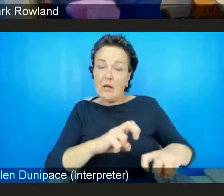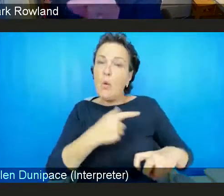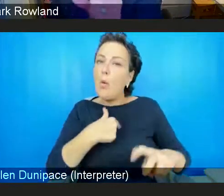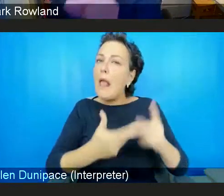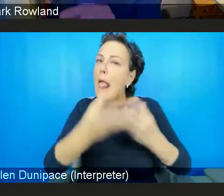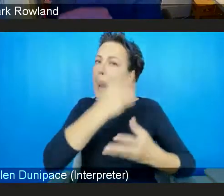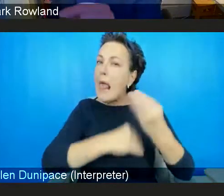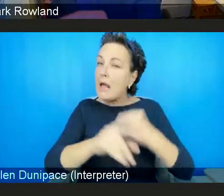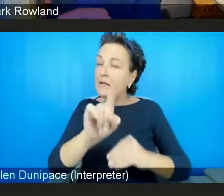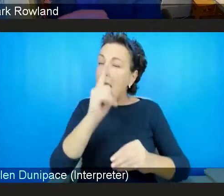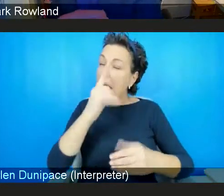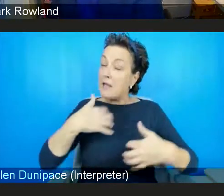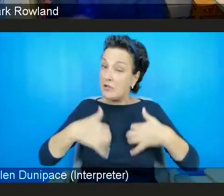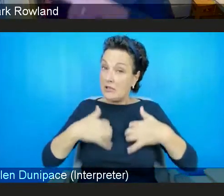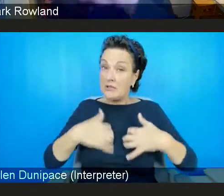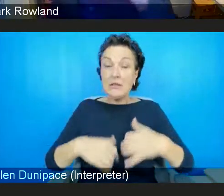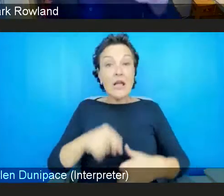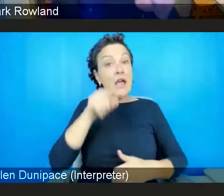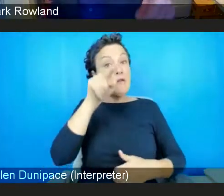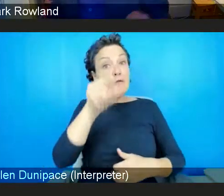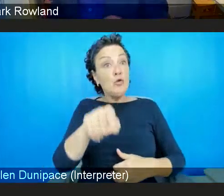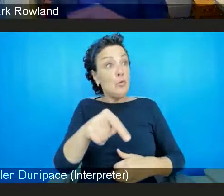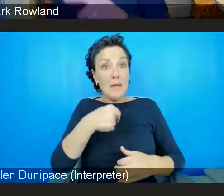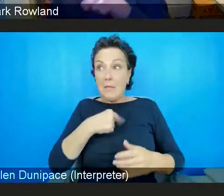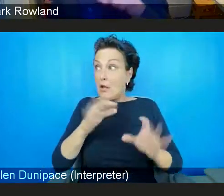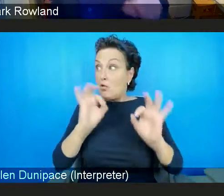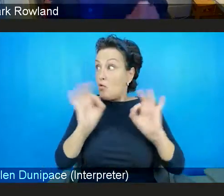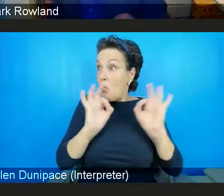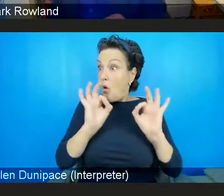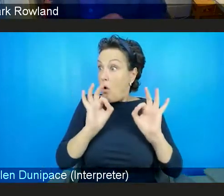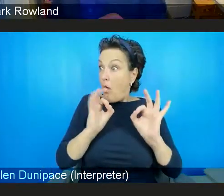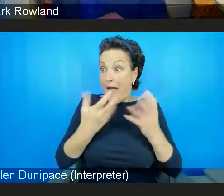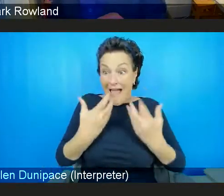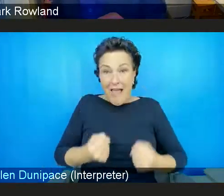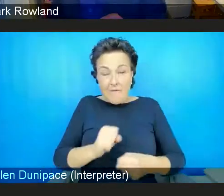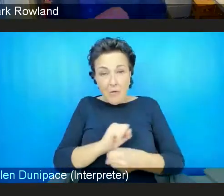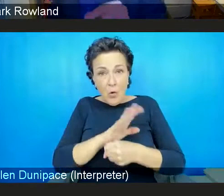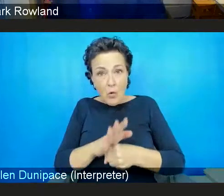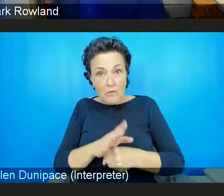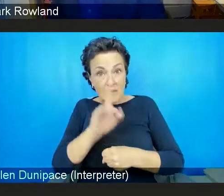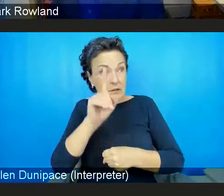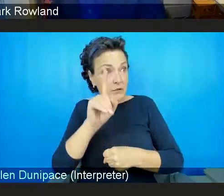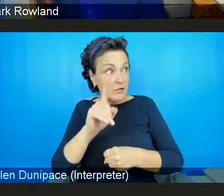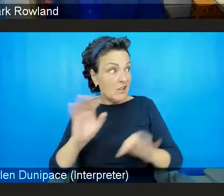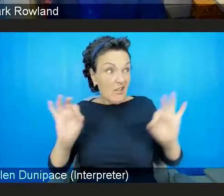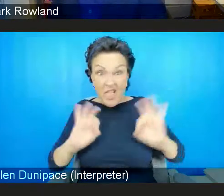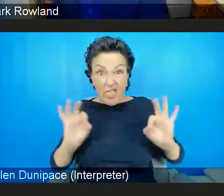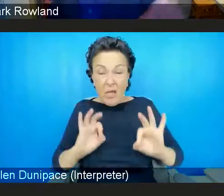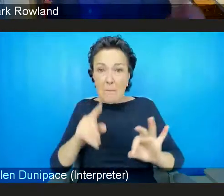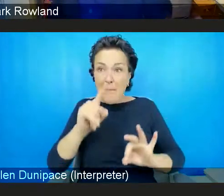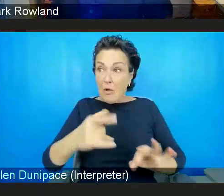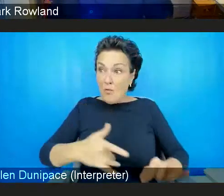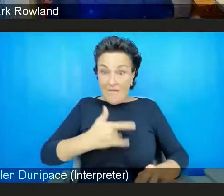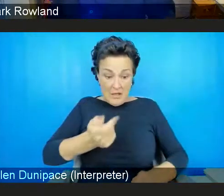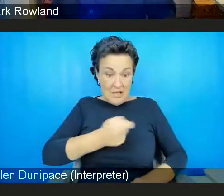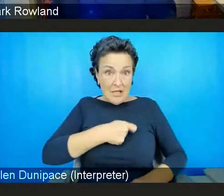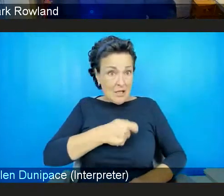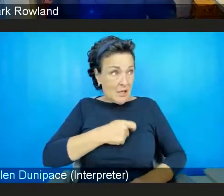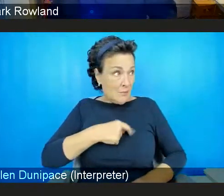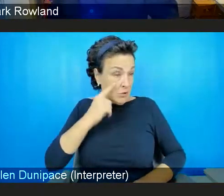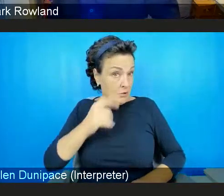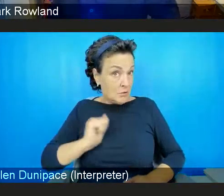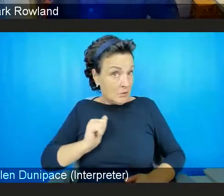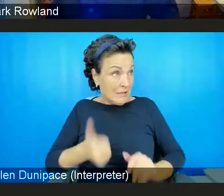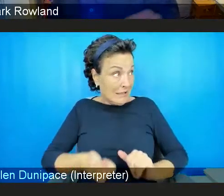not directly affected by the pandemic, the environment of uncertainty will affect your mental health. And that's why young